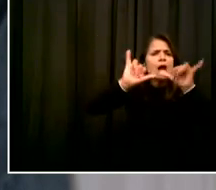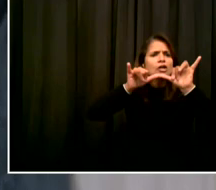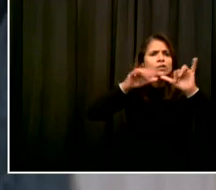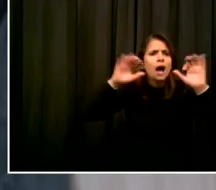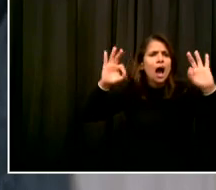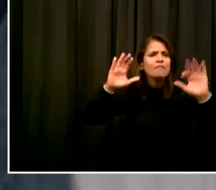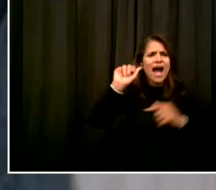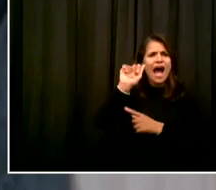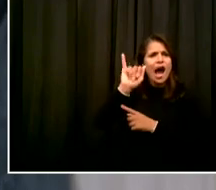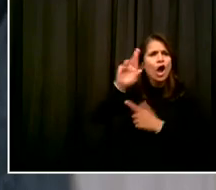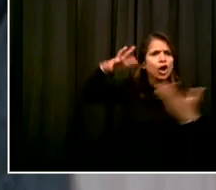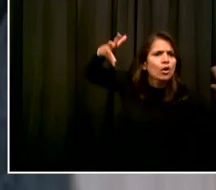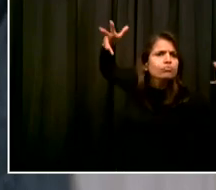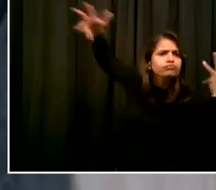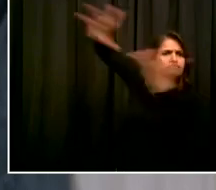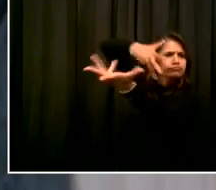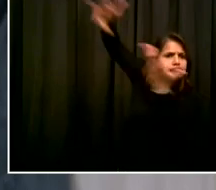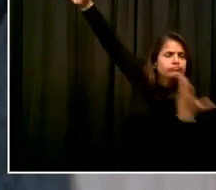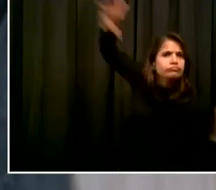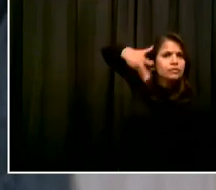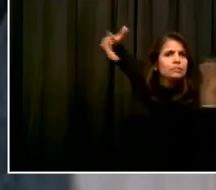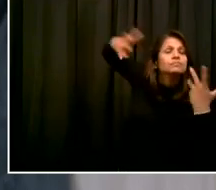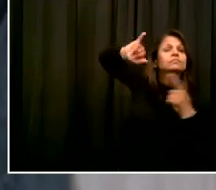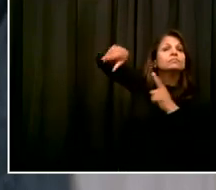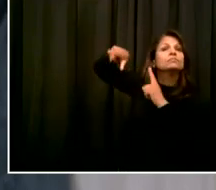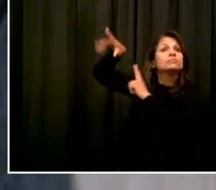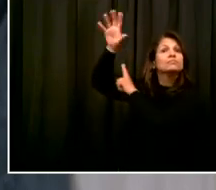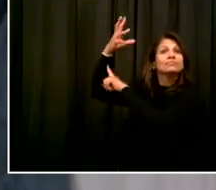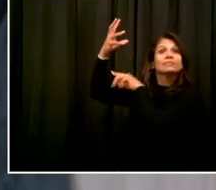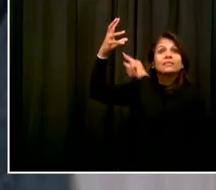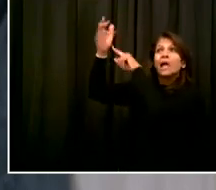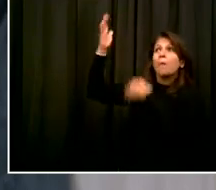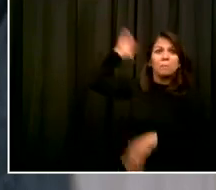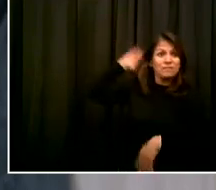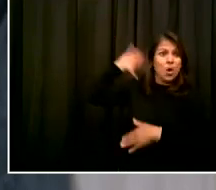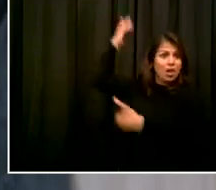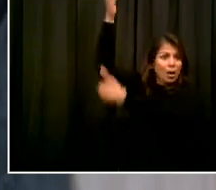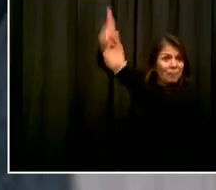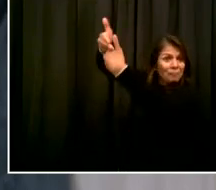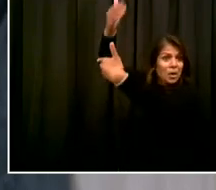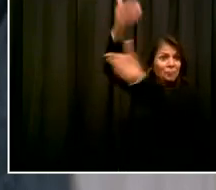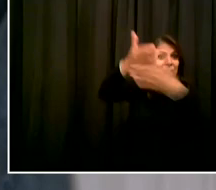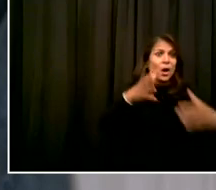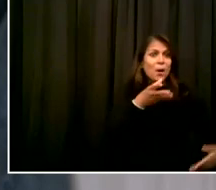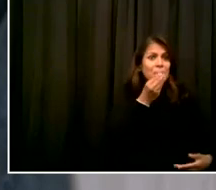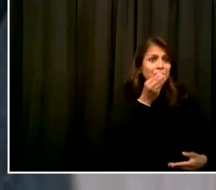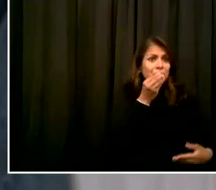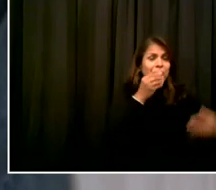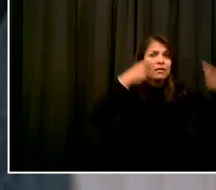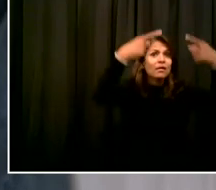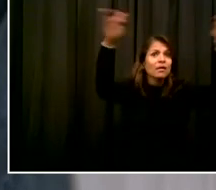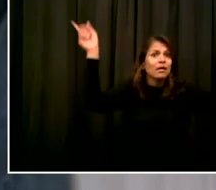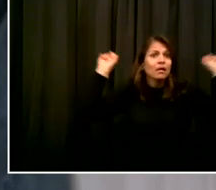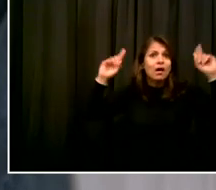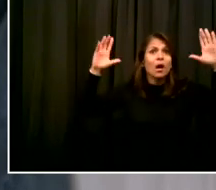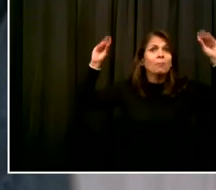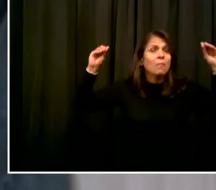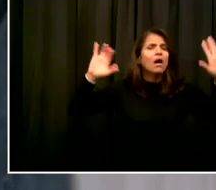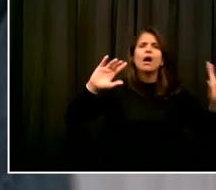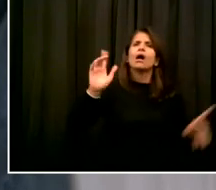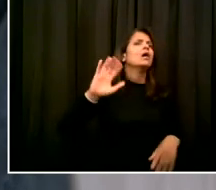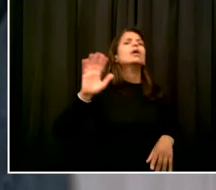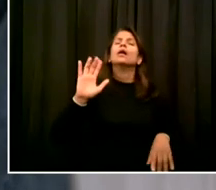have previously not been able to open or on purpose were locked down are now operable. You can open those windows.